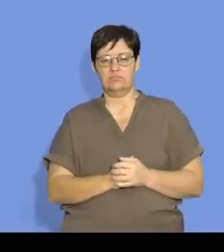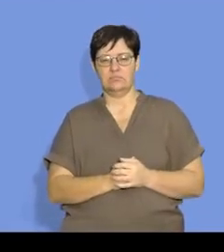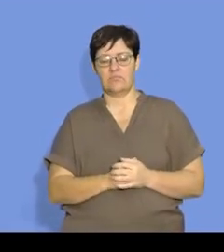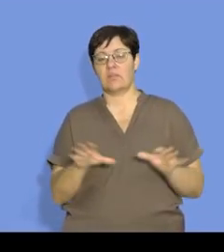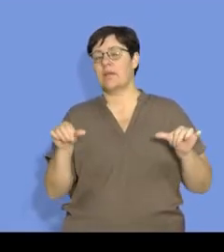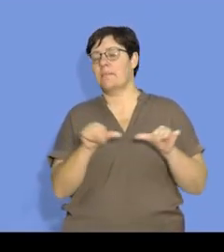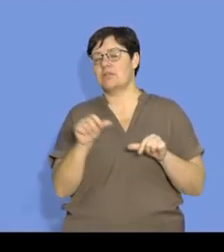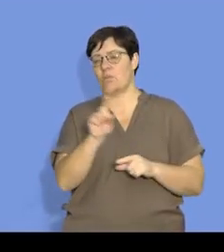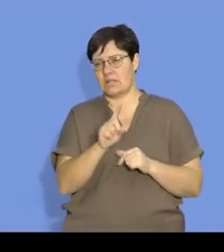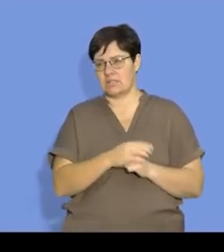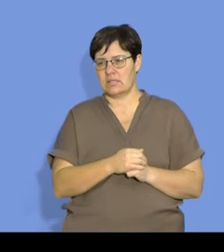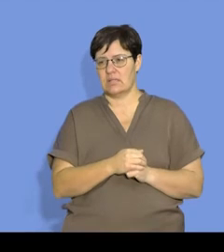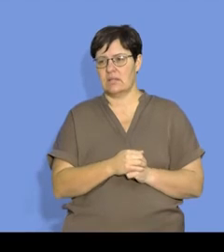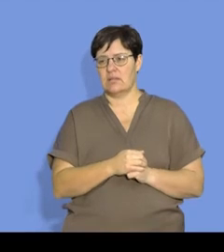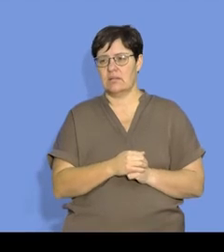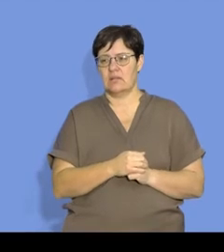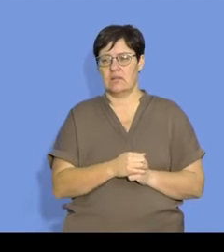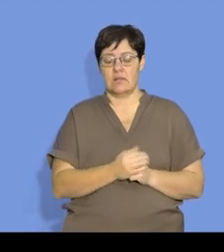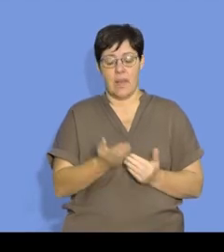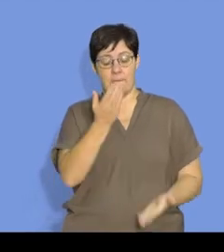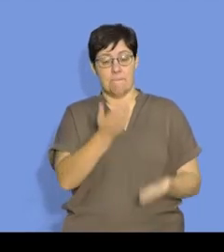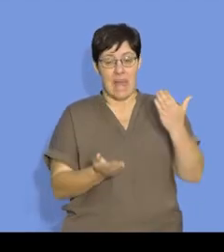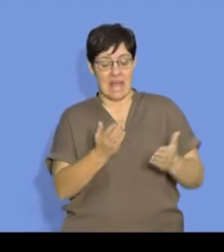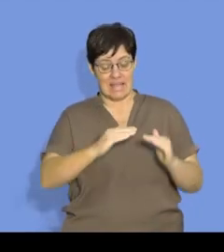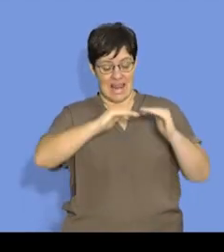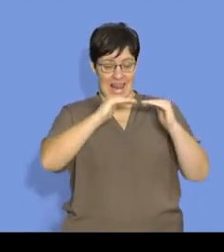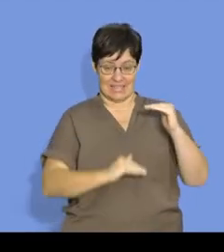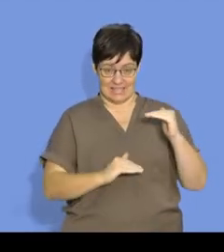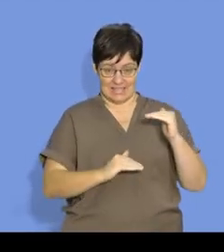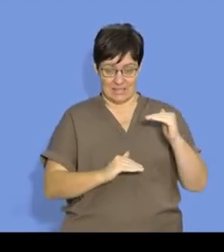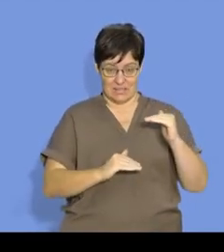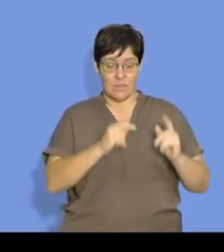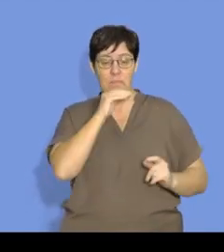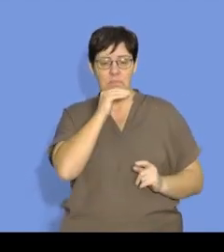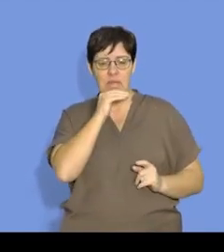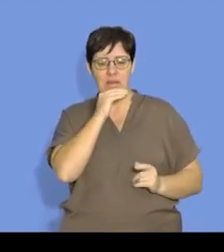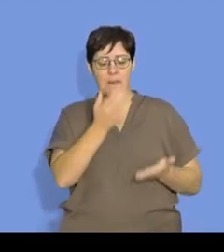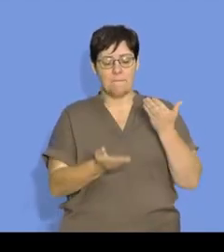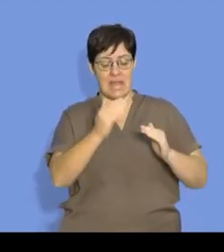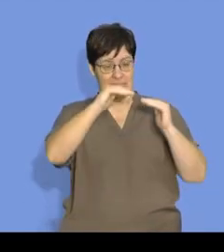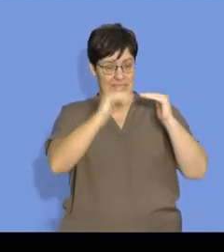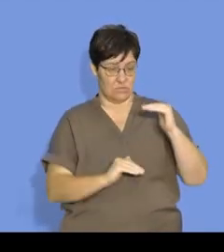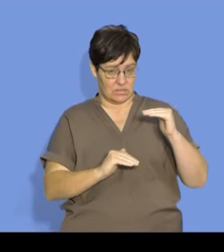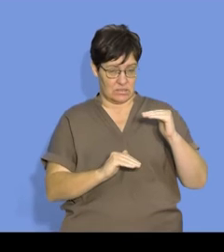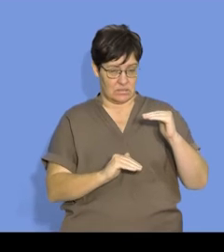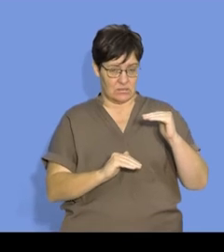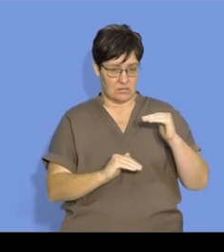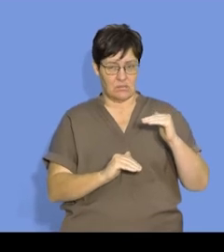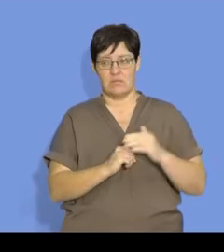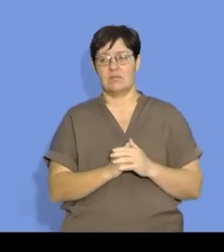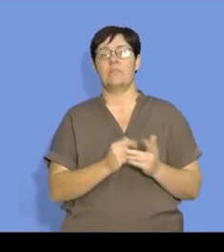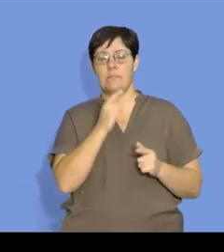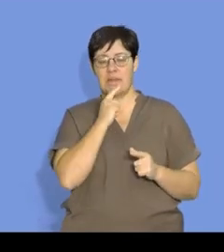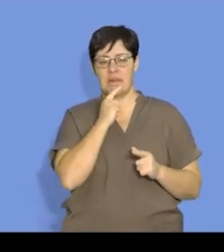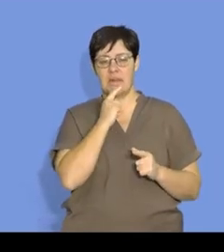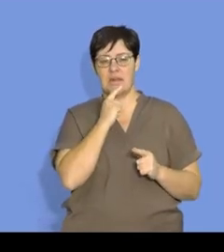decrease in the mass, and a decrease in the mass means that the mass is getting less over